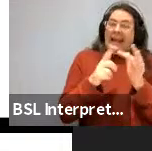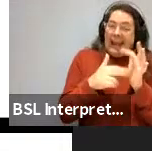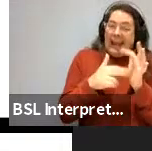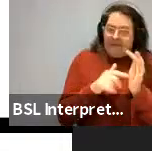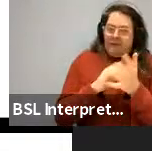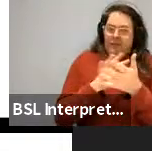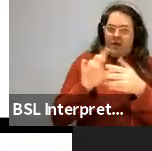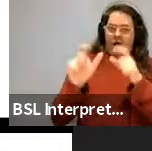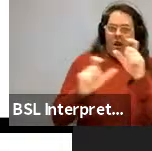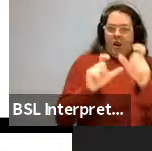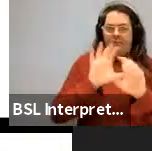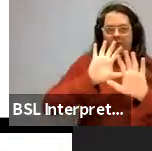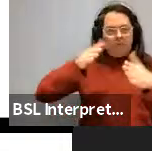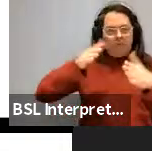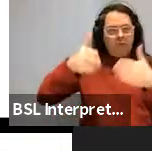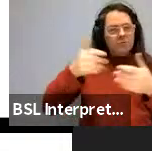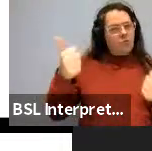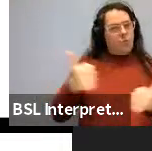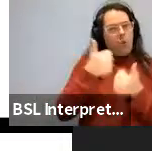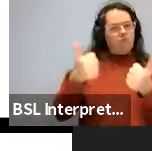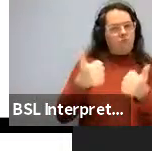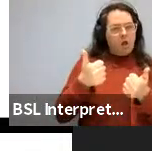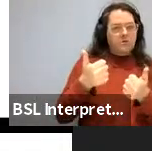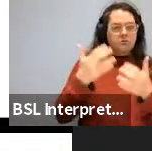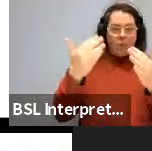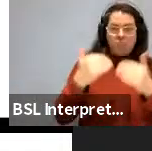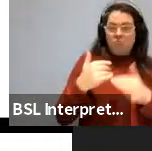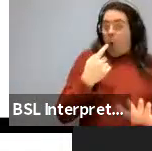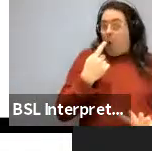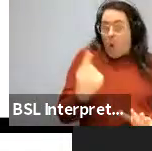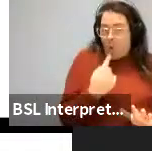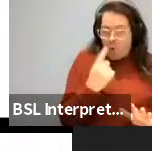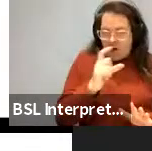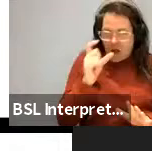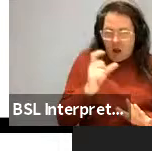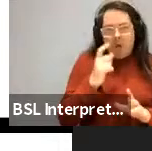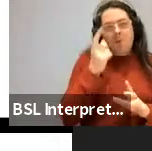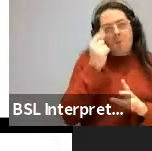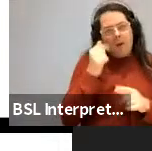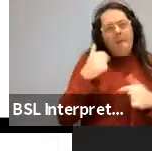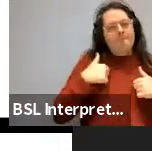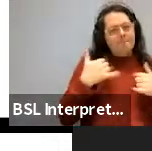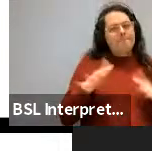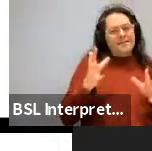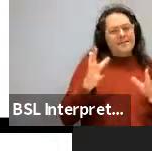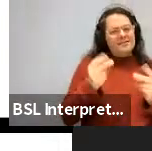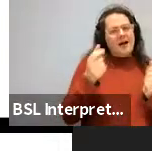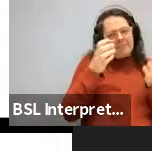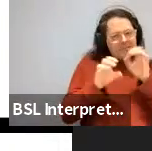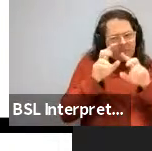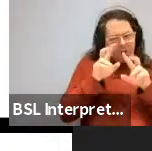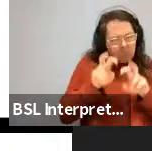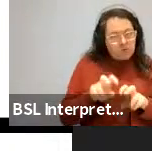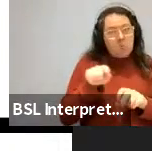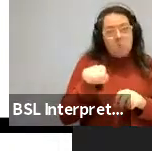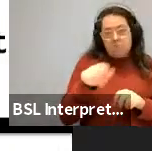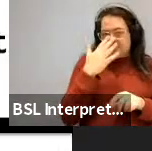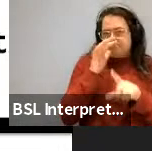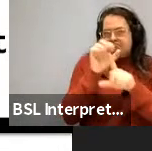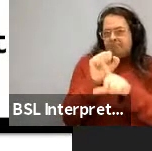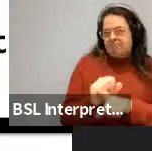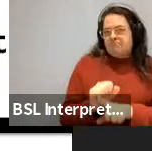baseball player or which car did only the color of please the baseball player. And we have some experimental evidence documenting that in a recent MLAP, um,